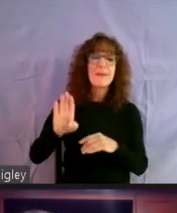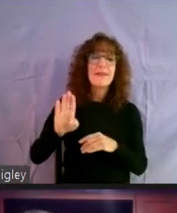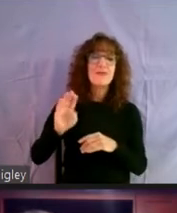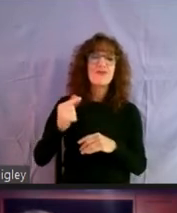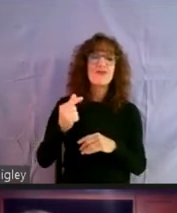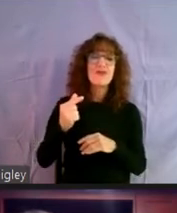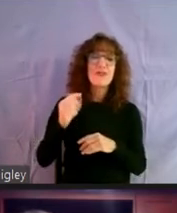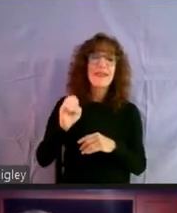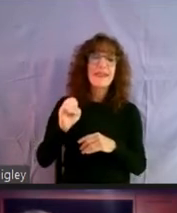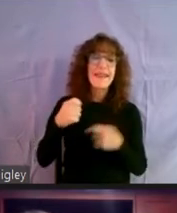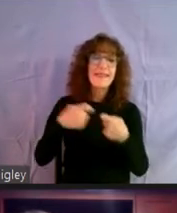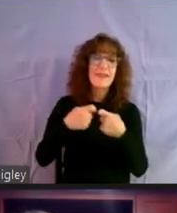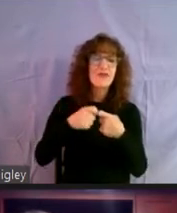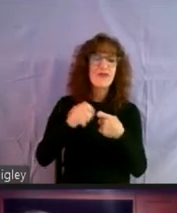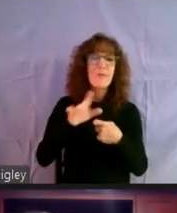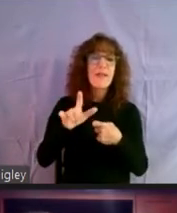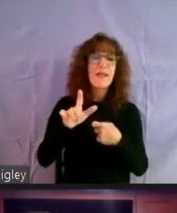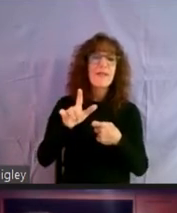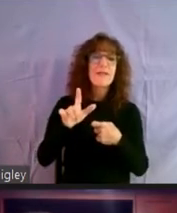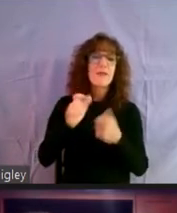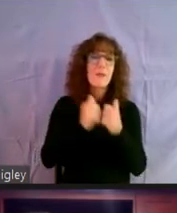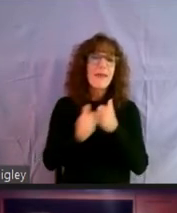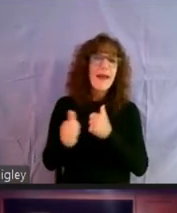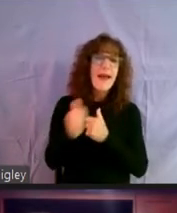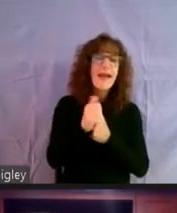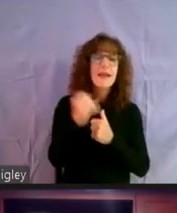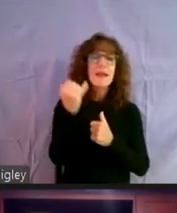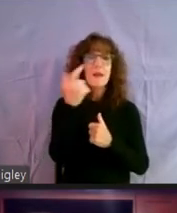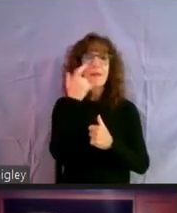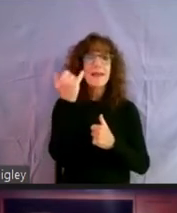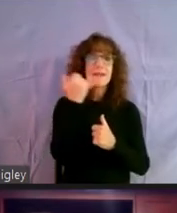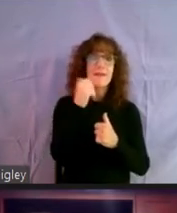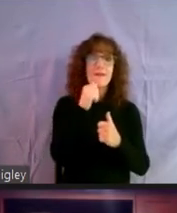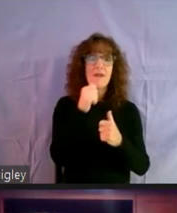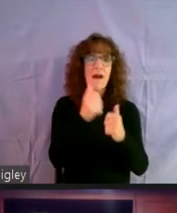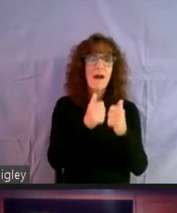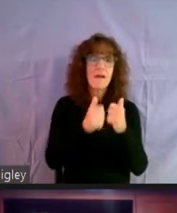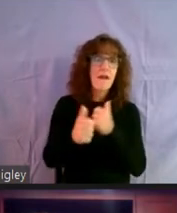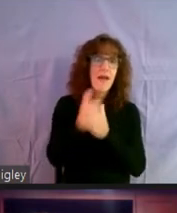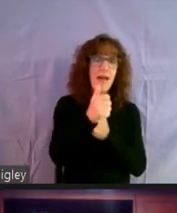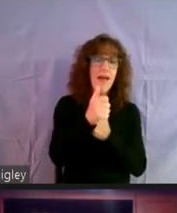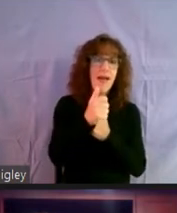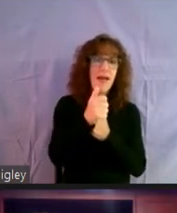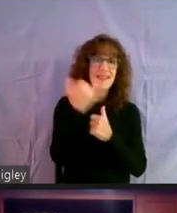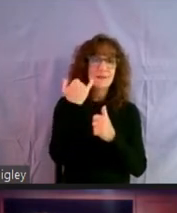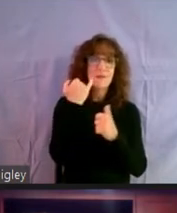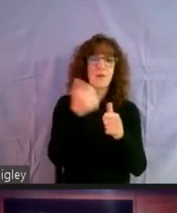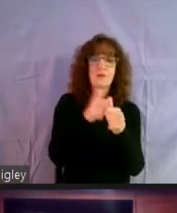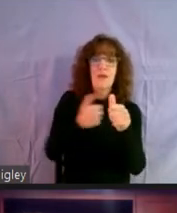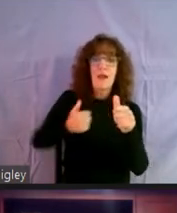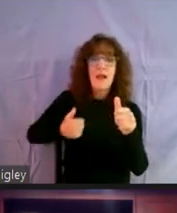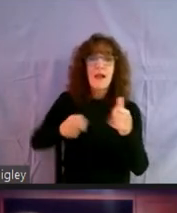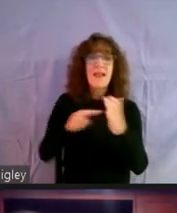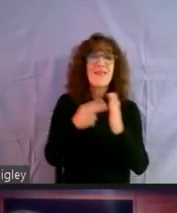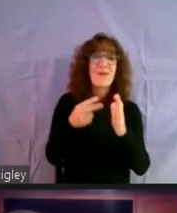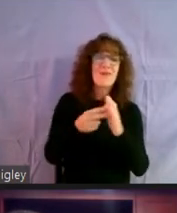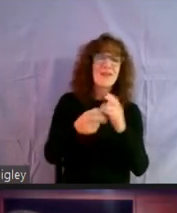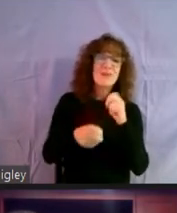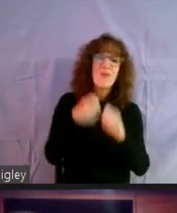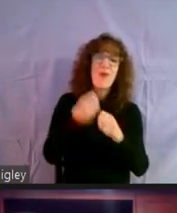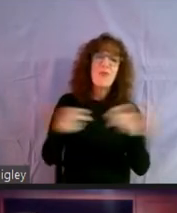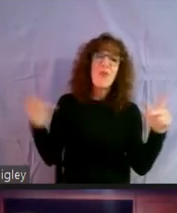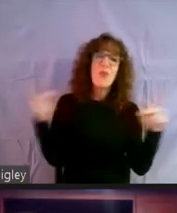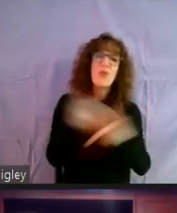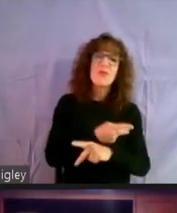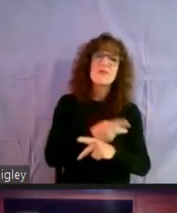to stay ahead of this game, because if they don't stay ahead of it, we're going to have a bigger problem. And that's going to be homelessness